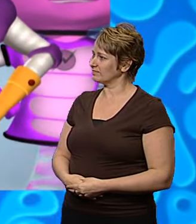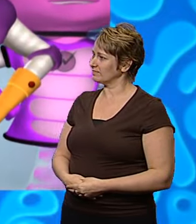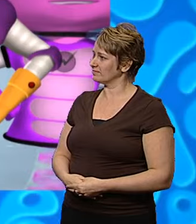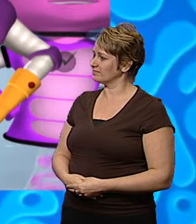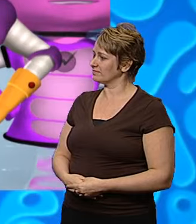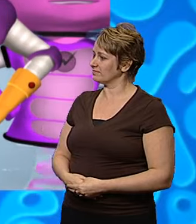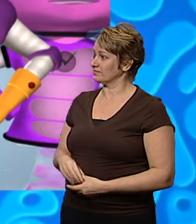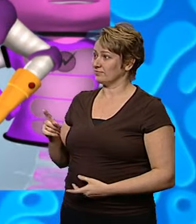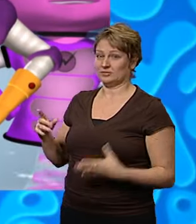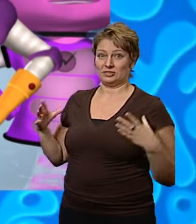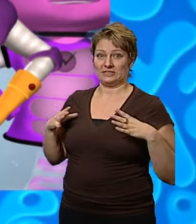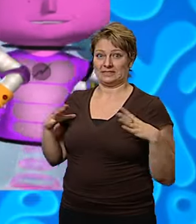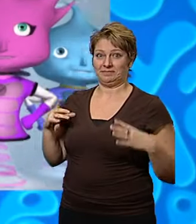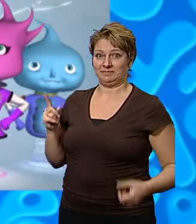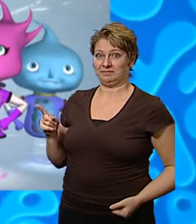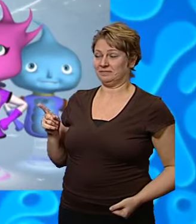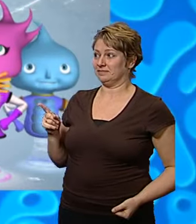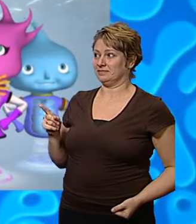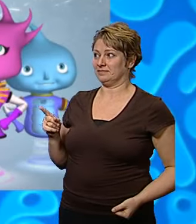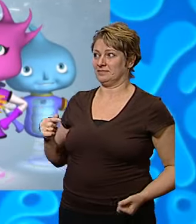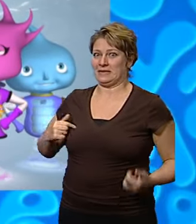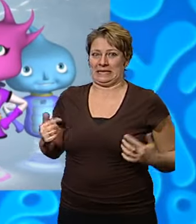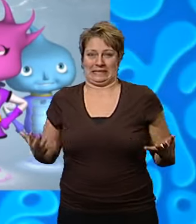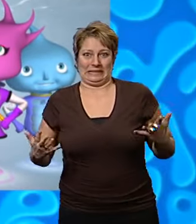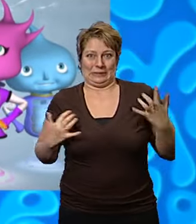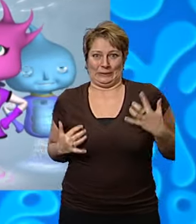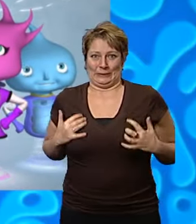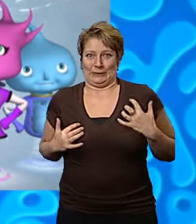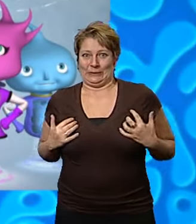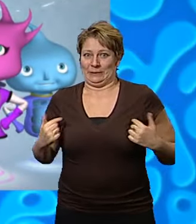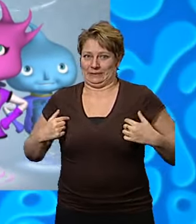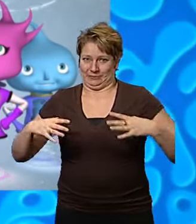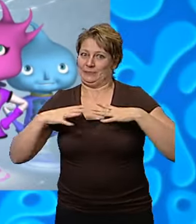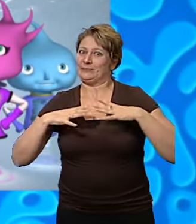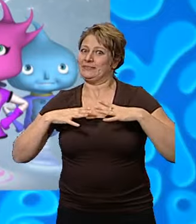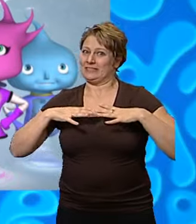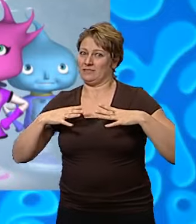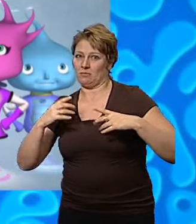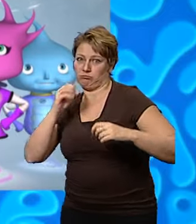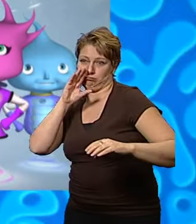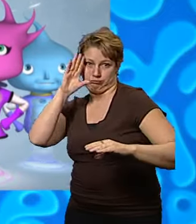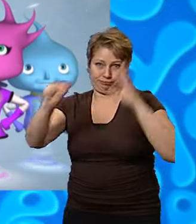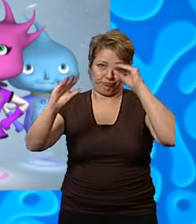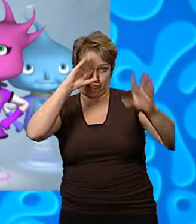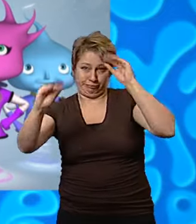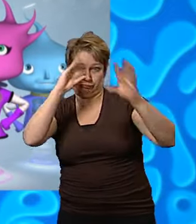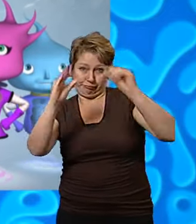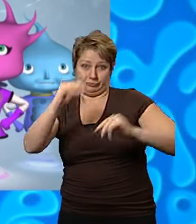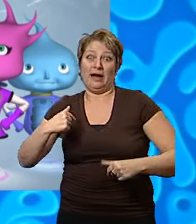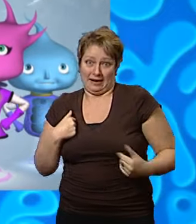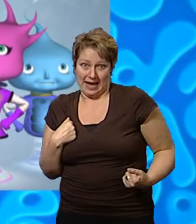Ready, Luke? Oh, it's my big foment. Standing by, ready to send lots of messages.